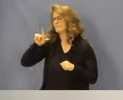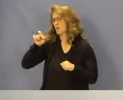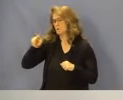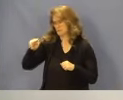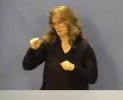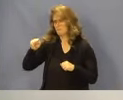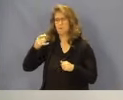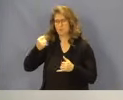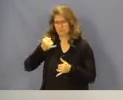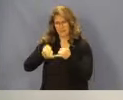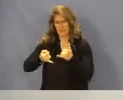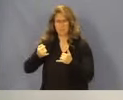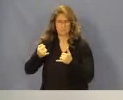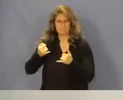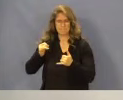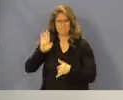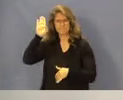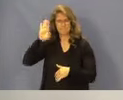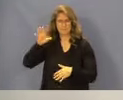for final adoption. Is there a second?